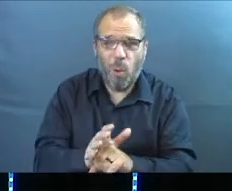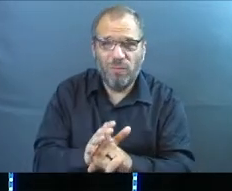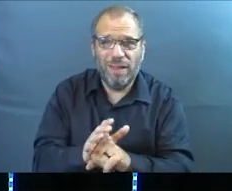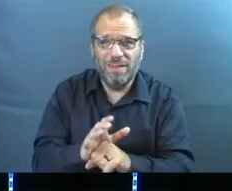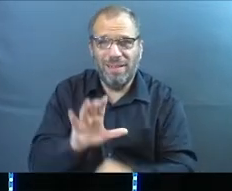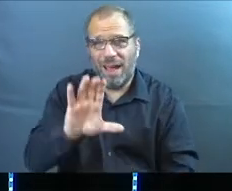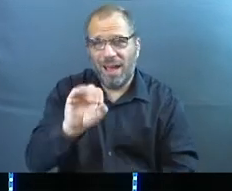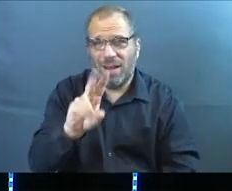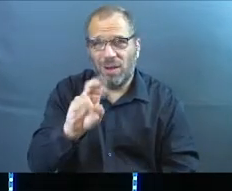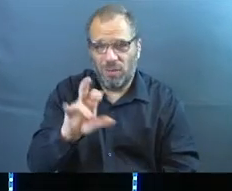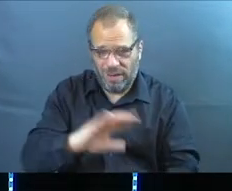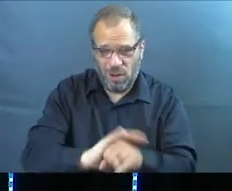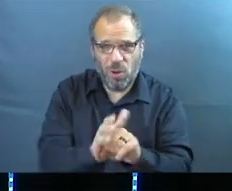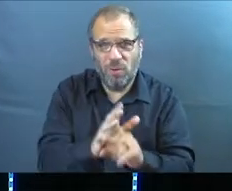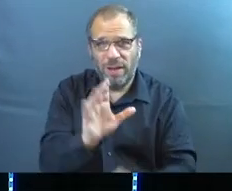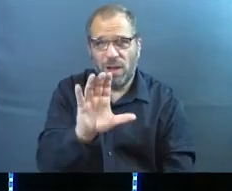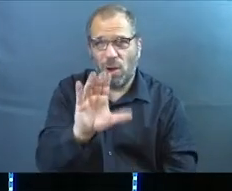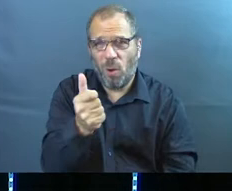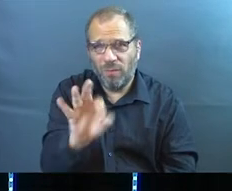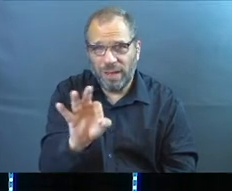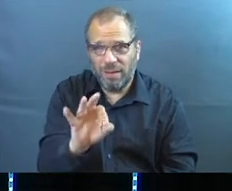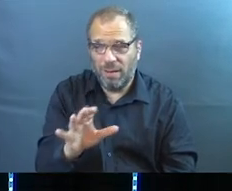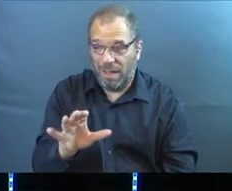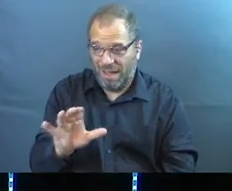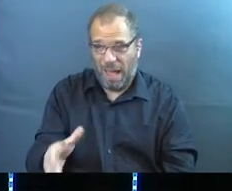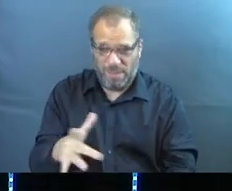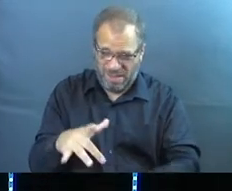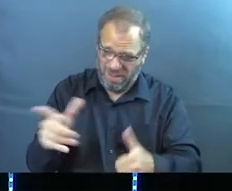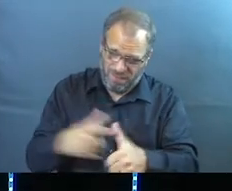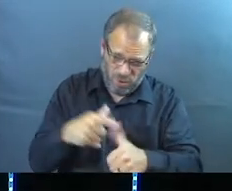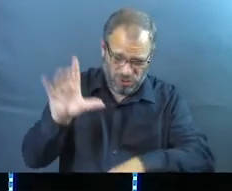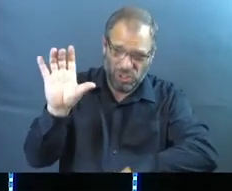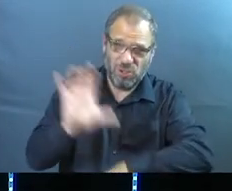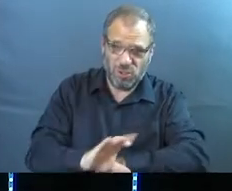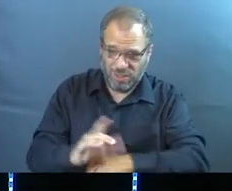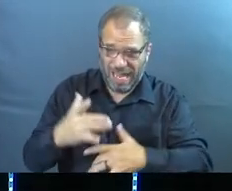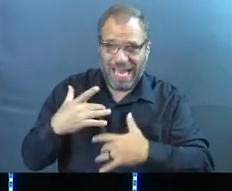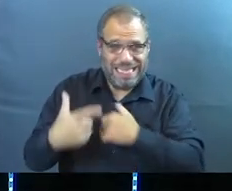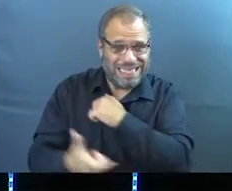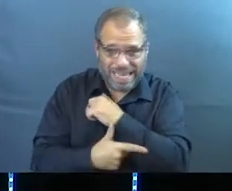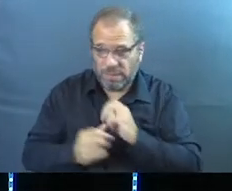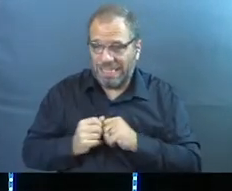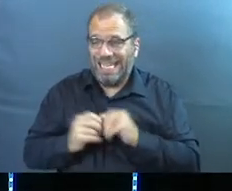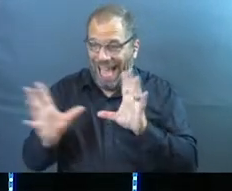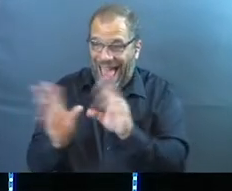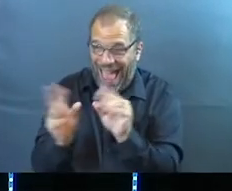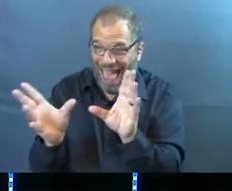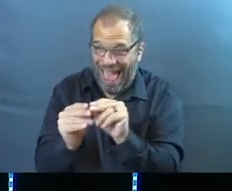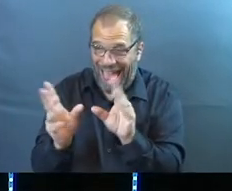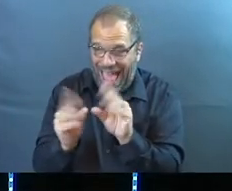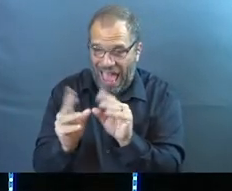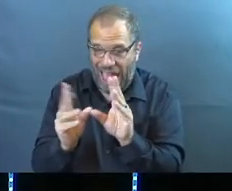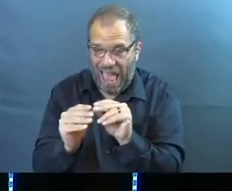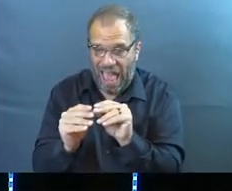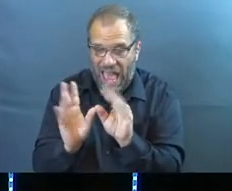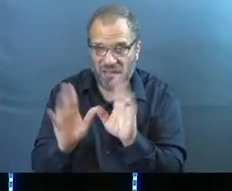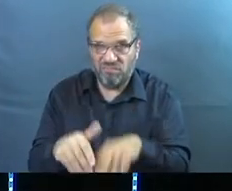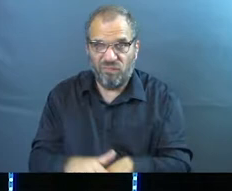2,000 years before COVID, the early church is tempted to not go to church.